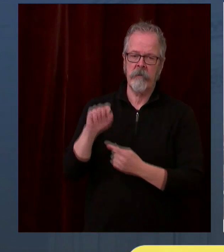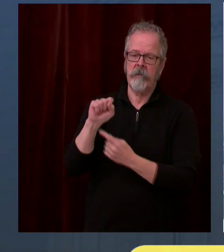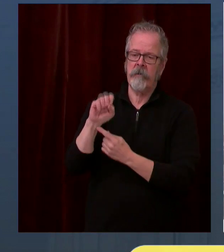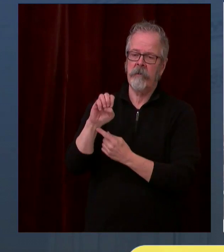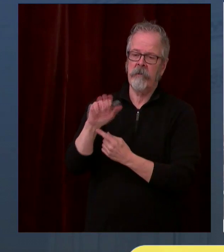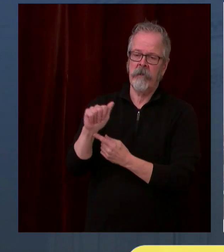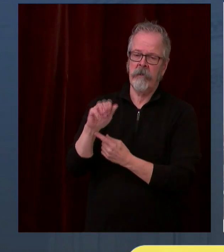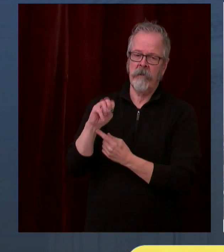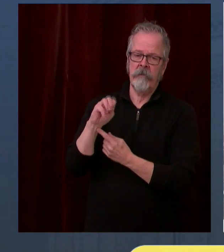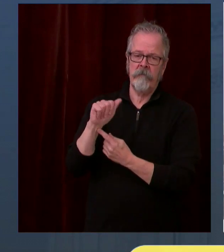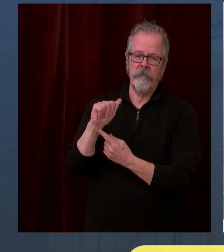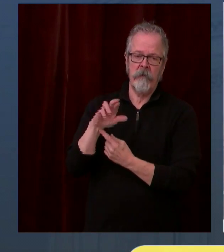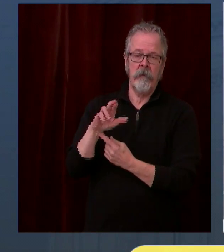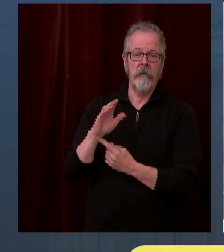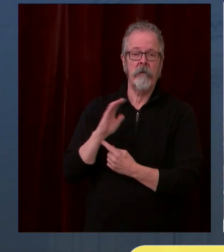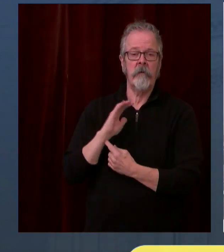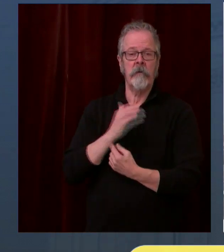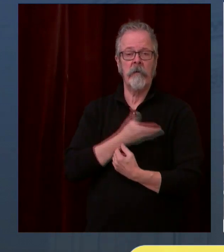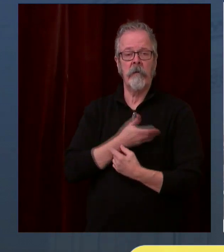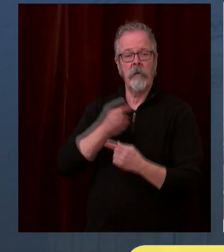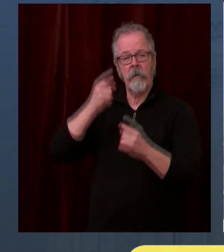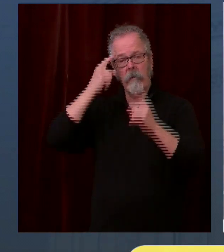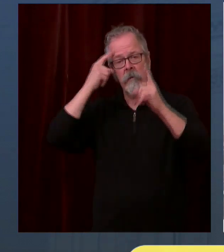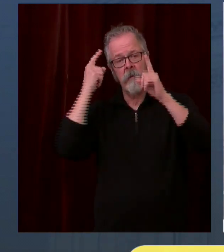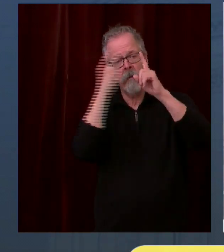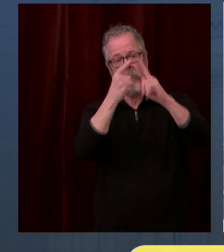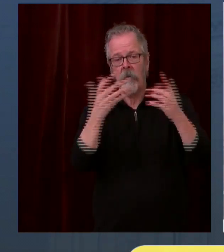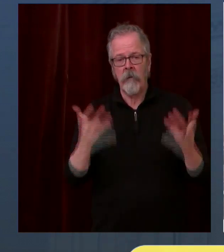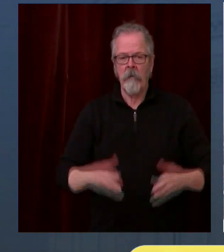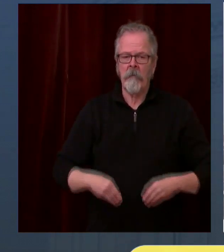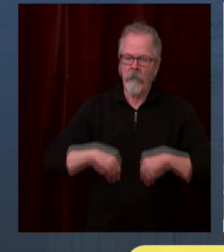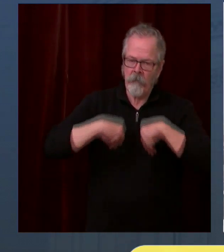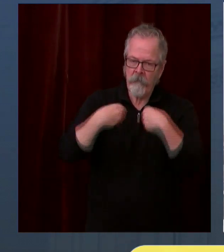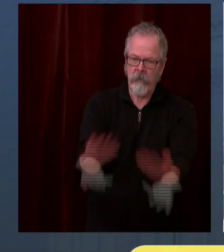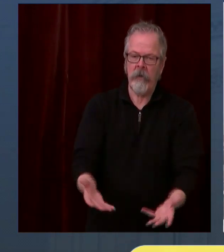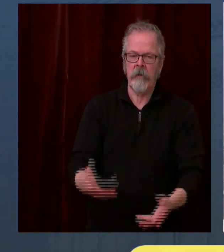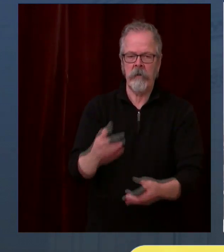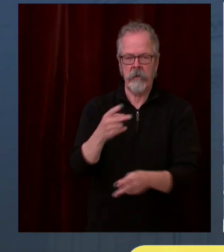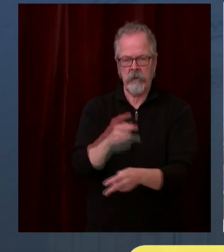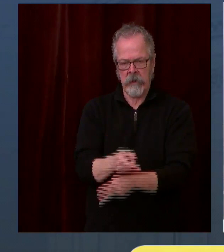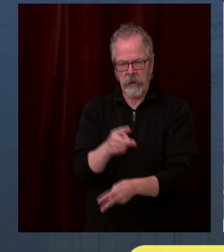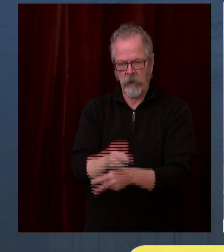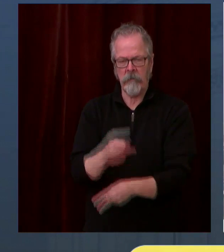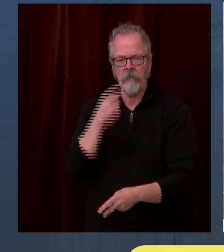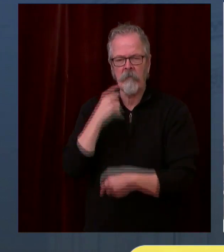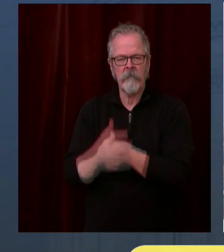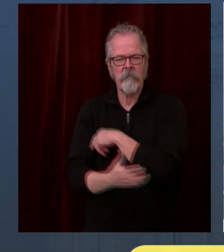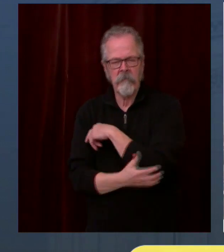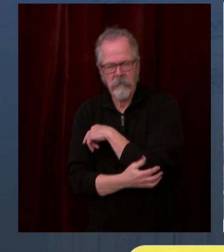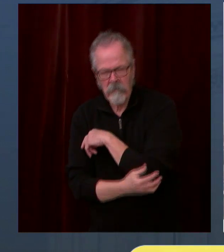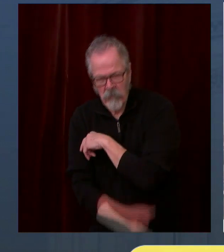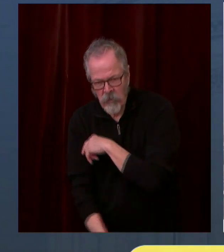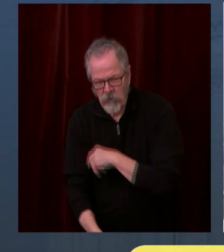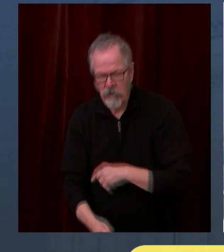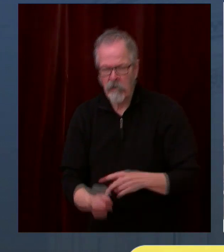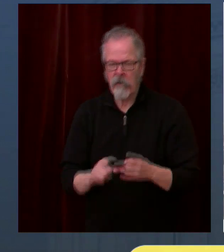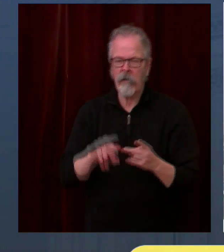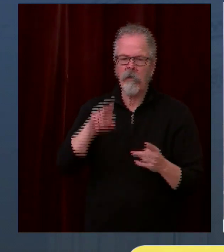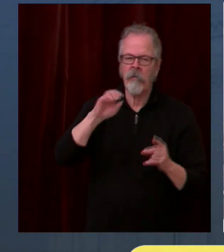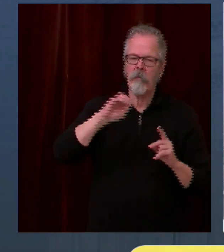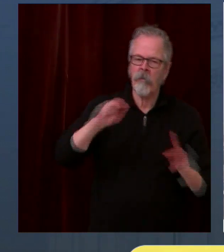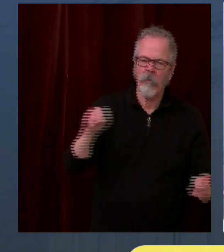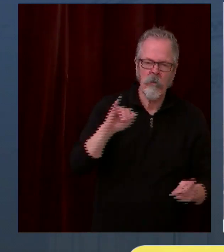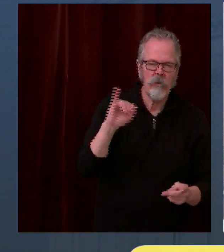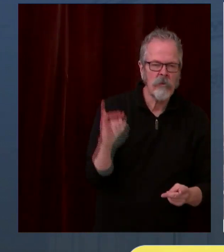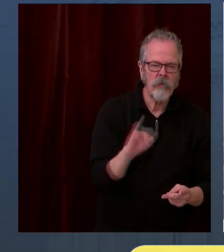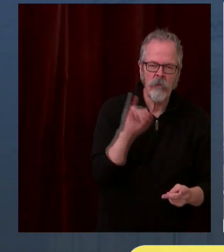primary, preventive, and supportive health services to the poor, to the uninsured, to the undocumented,